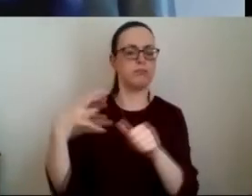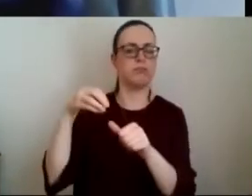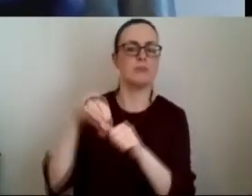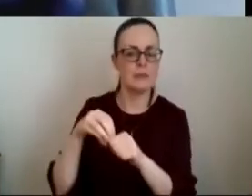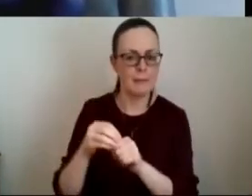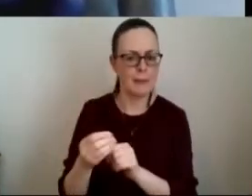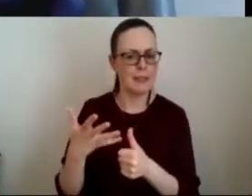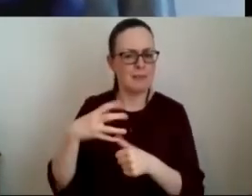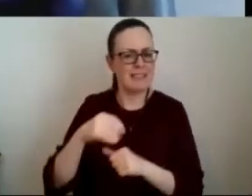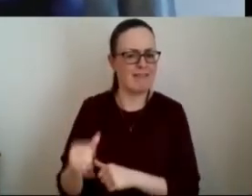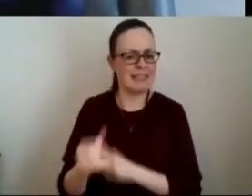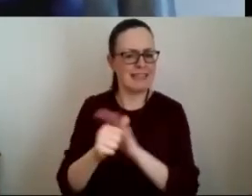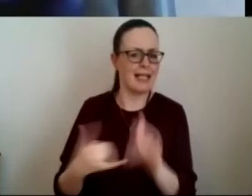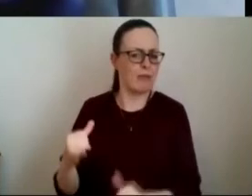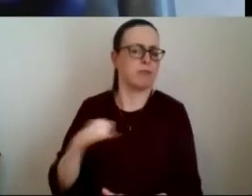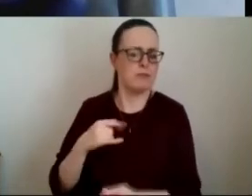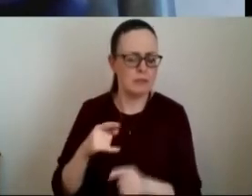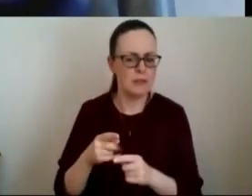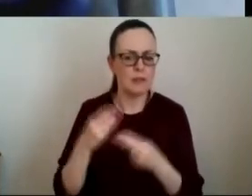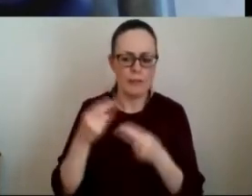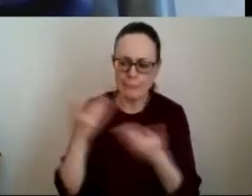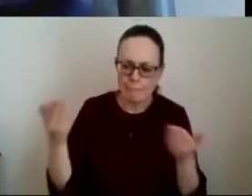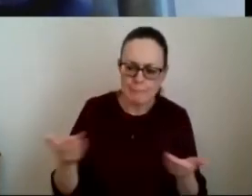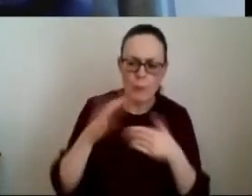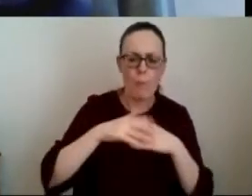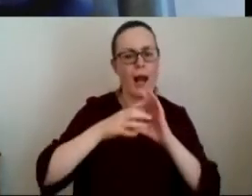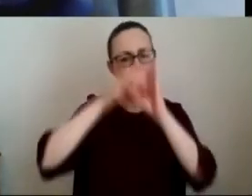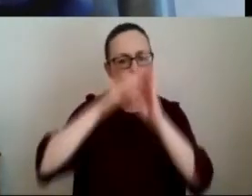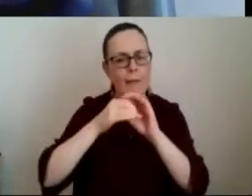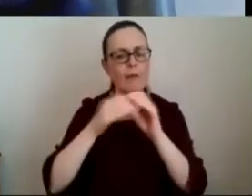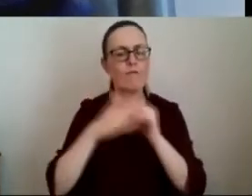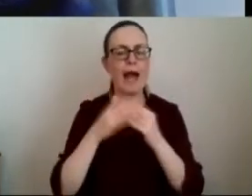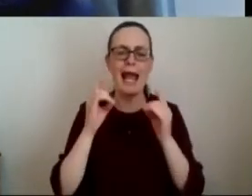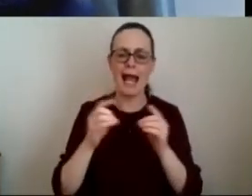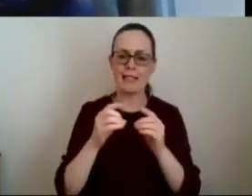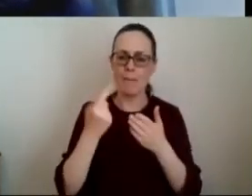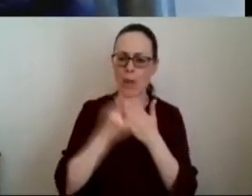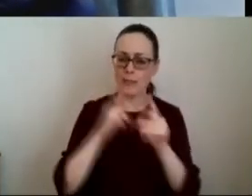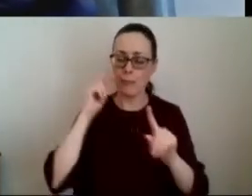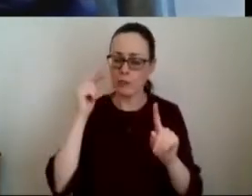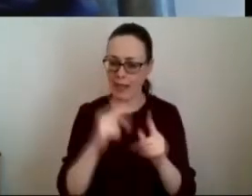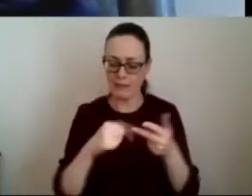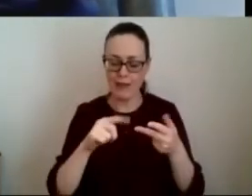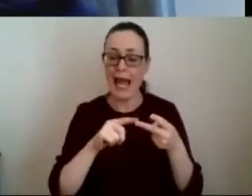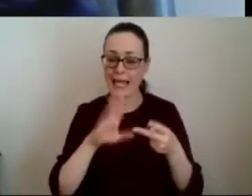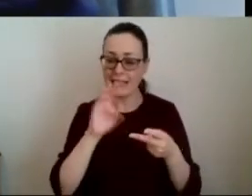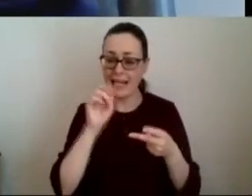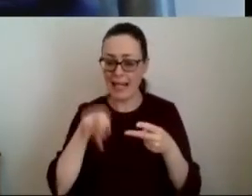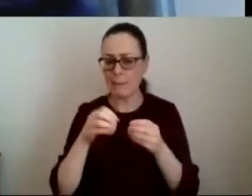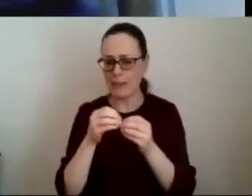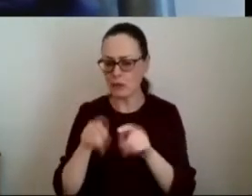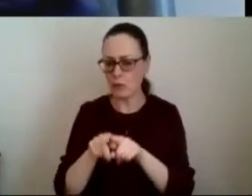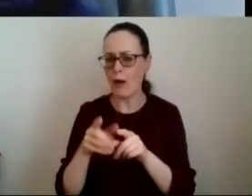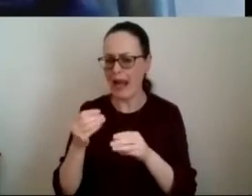sets to actually drive some real collaboration from a health policy perspective first but also as len identified has some practical